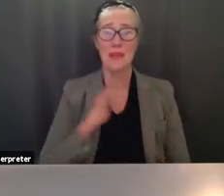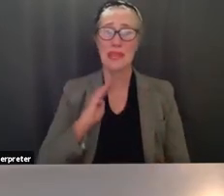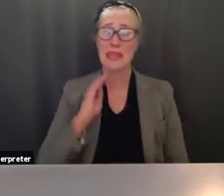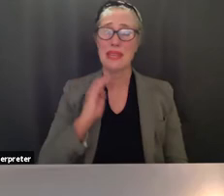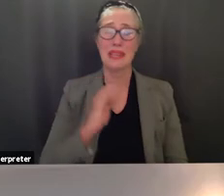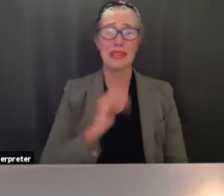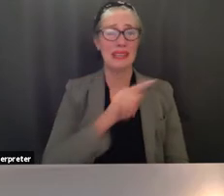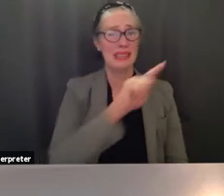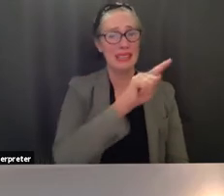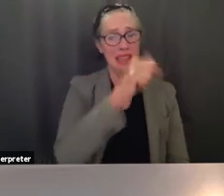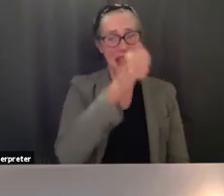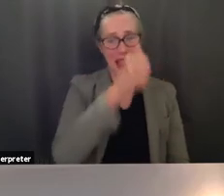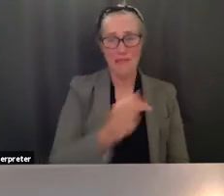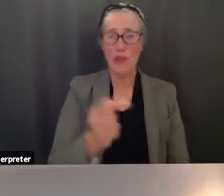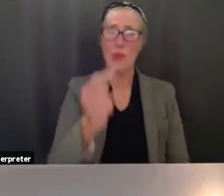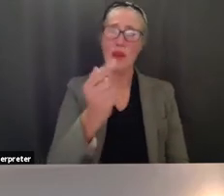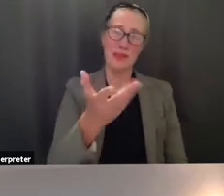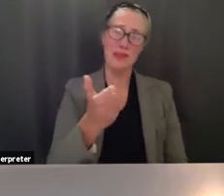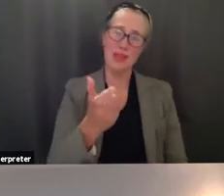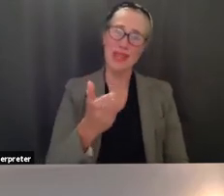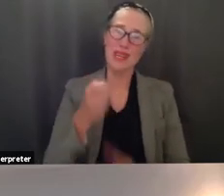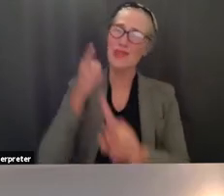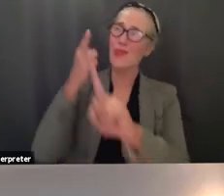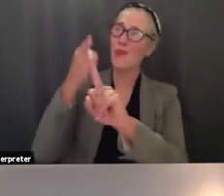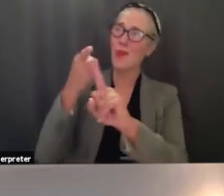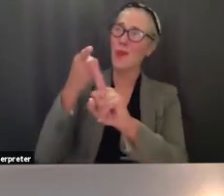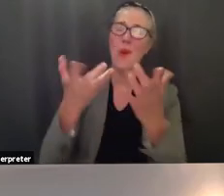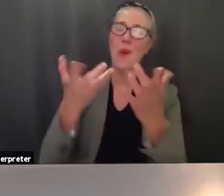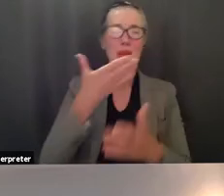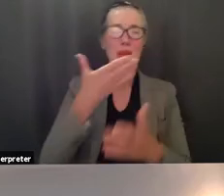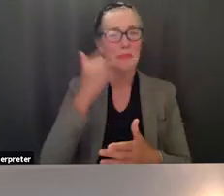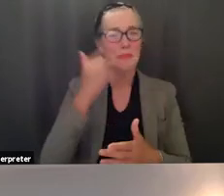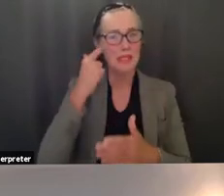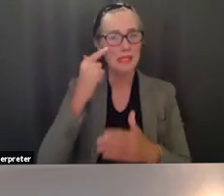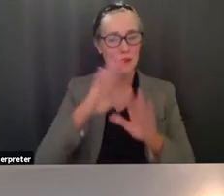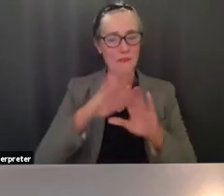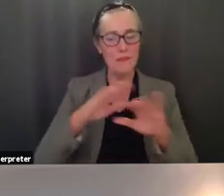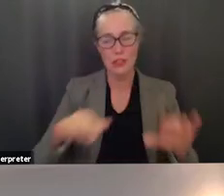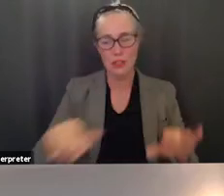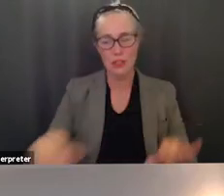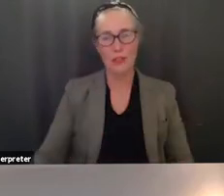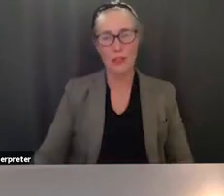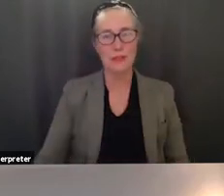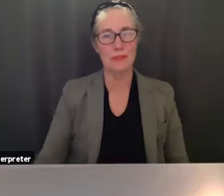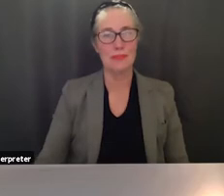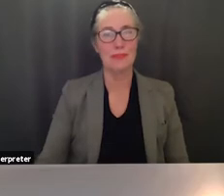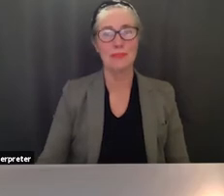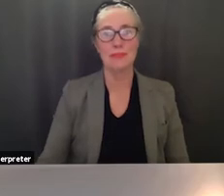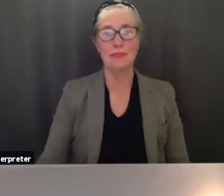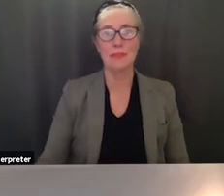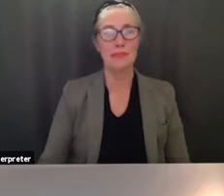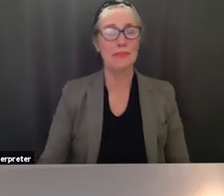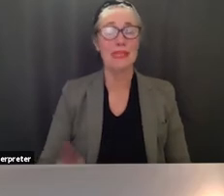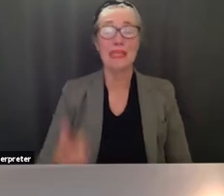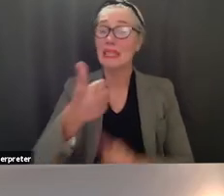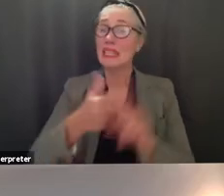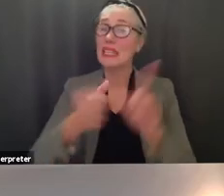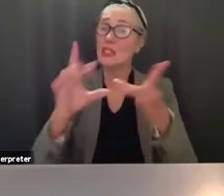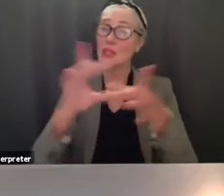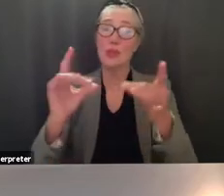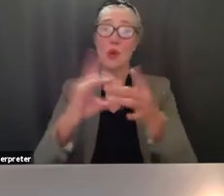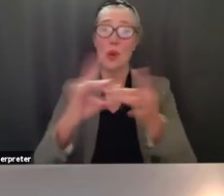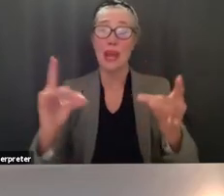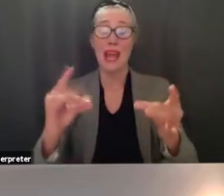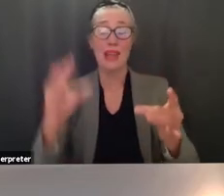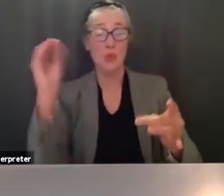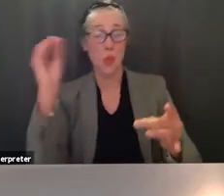once was the best for the children and for i there is every story has two sides and